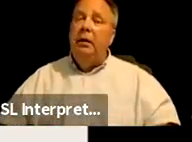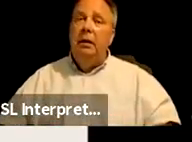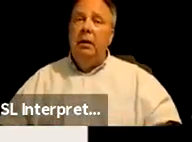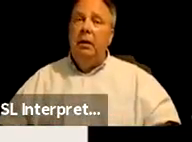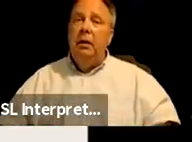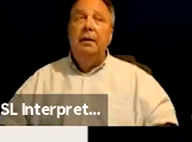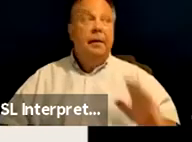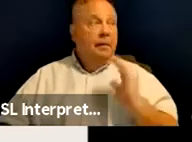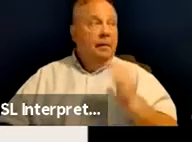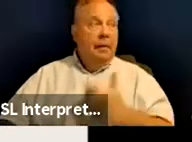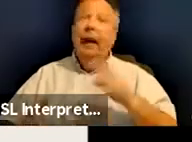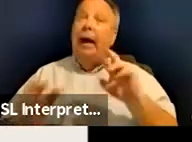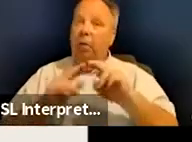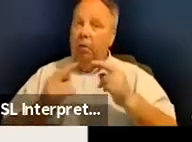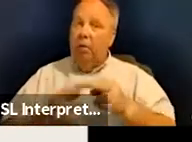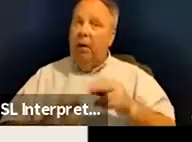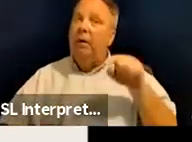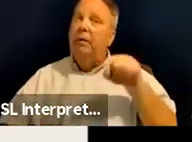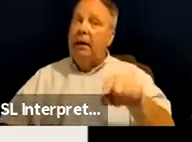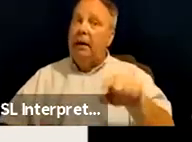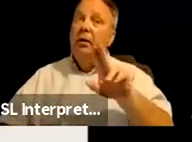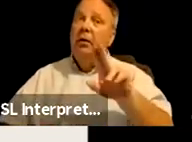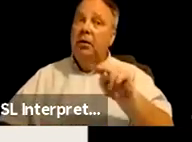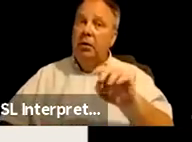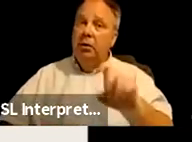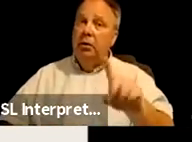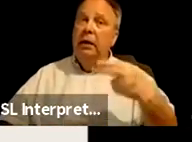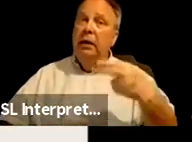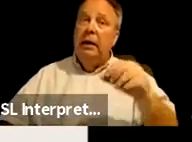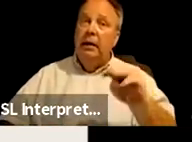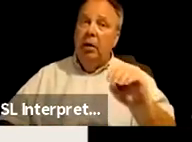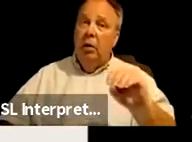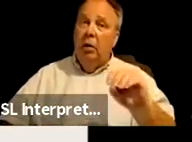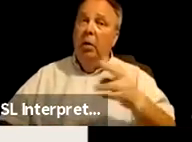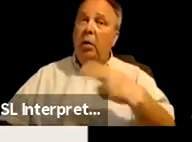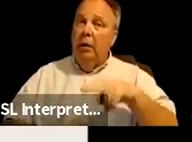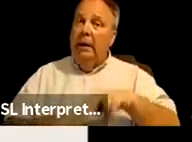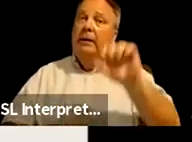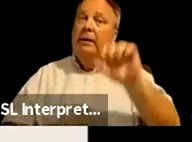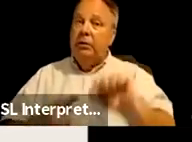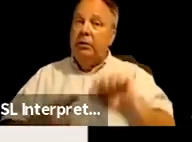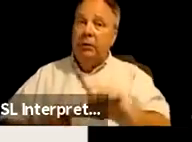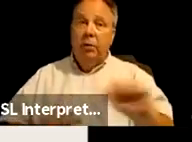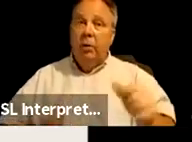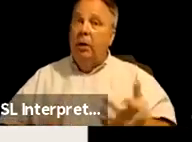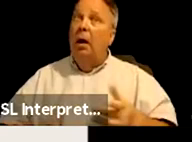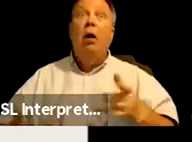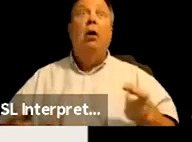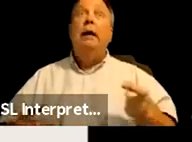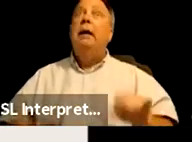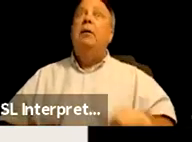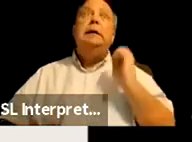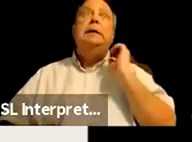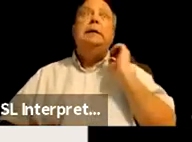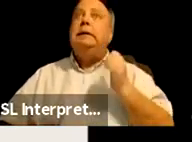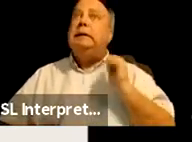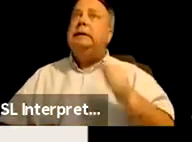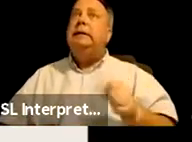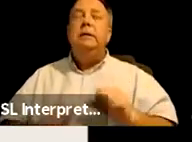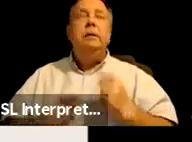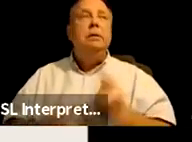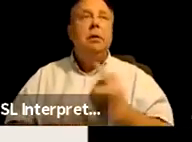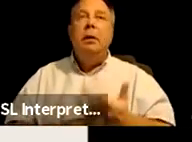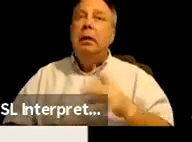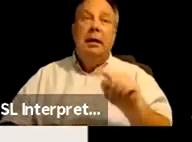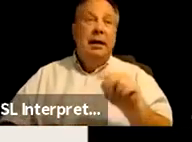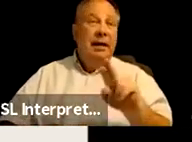our relatives down in the United Homa Nation and Southern Louisiana are dealing with this constantly. You know, the tribe